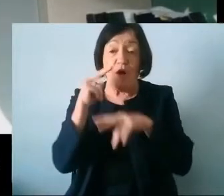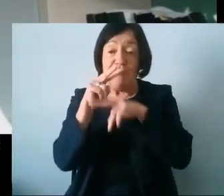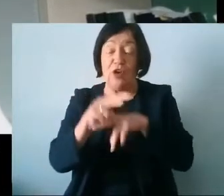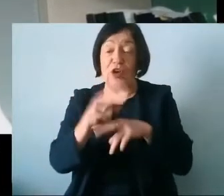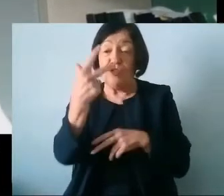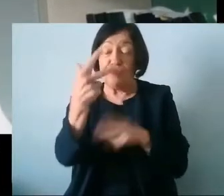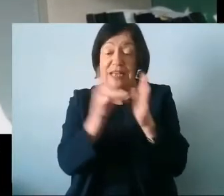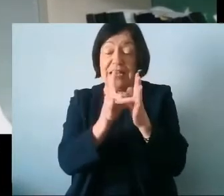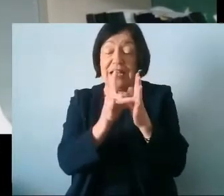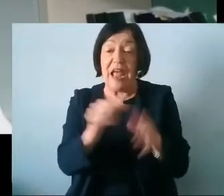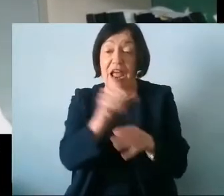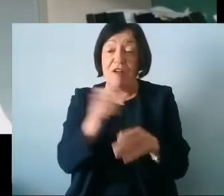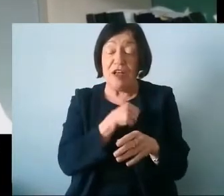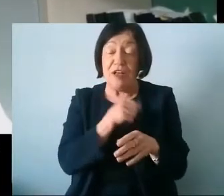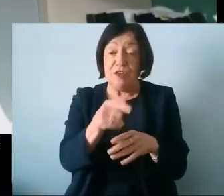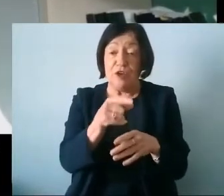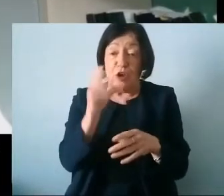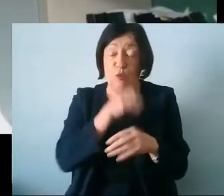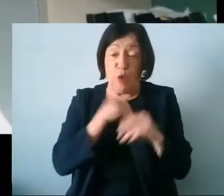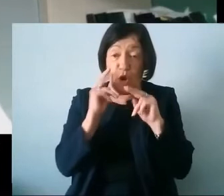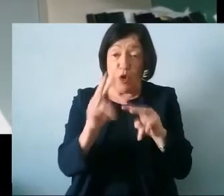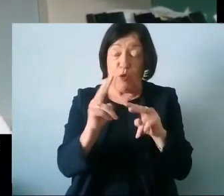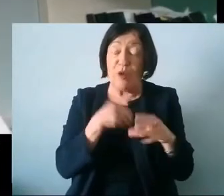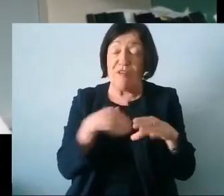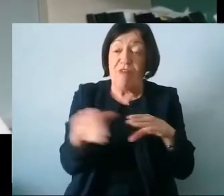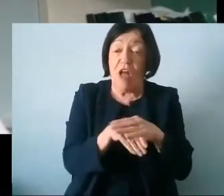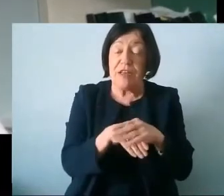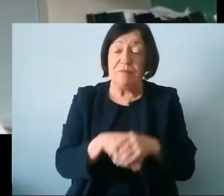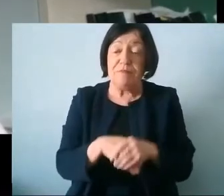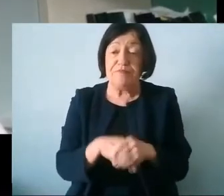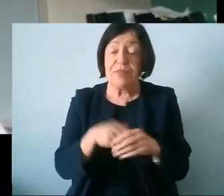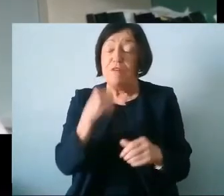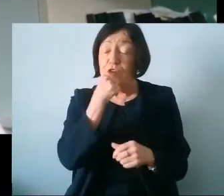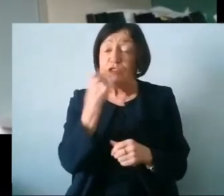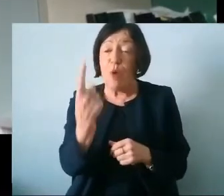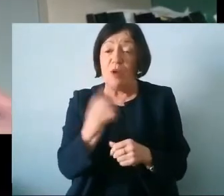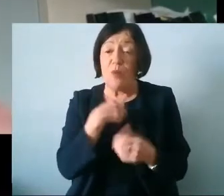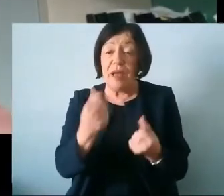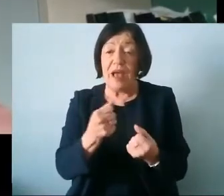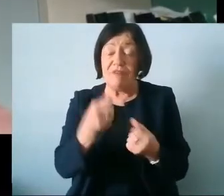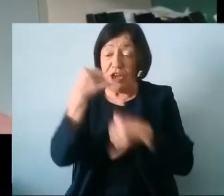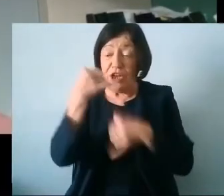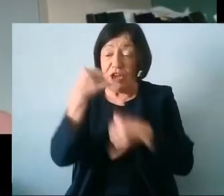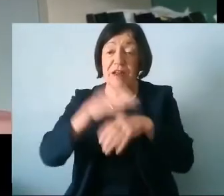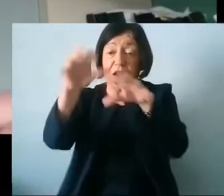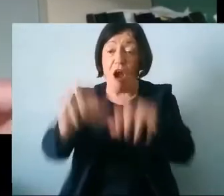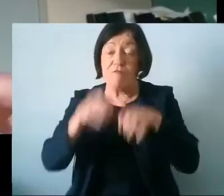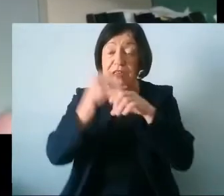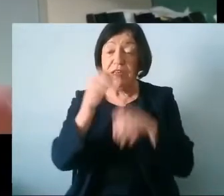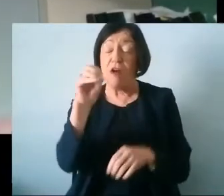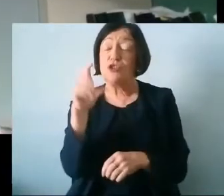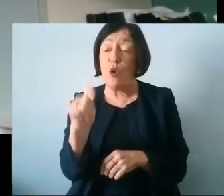areas that SCOTENS currently looks at or engages in. The first is we run an annual conference in October